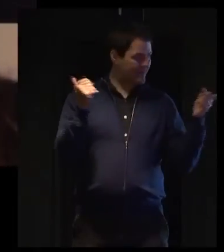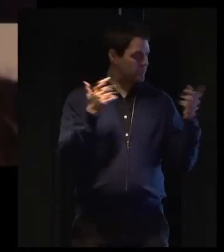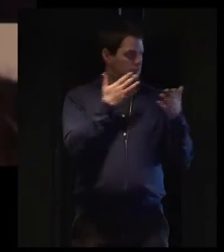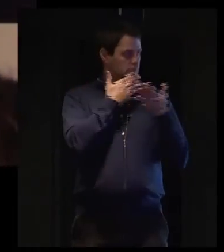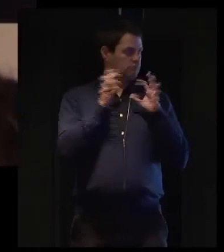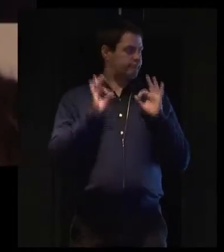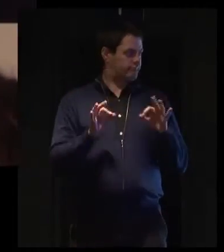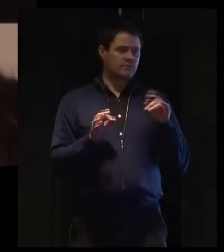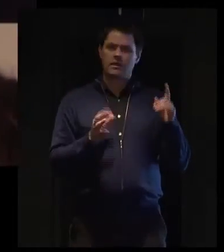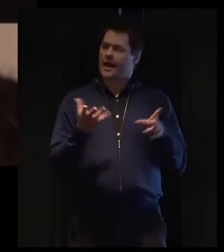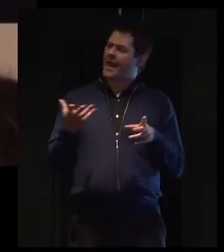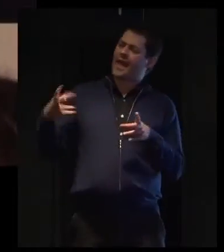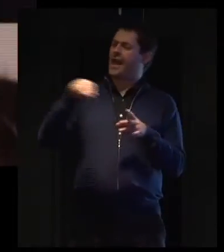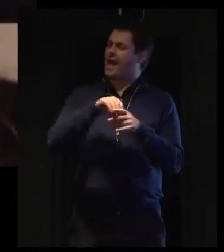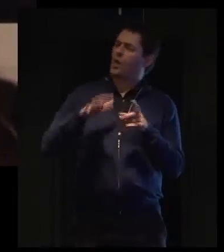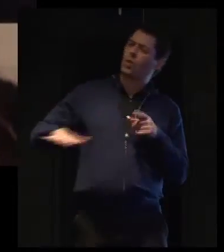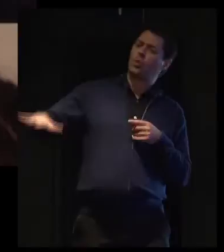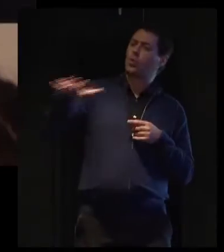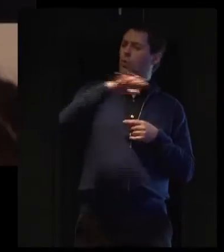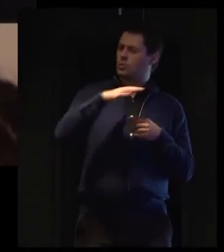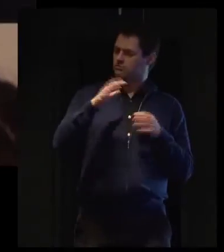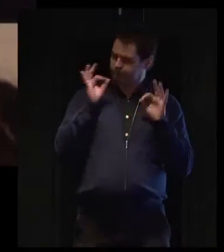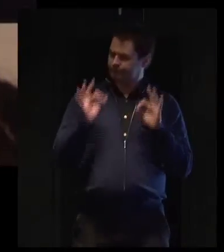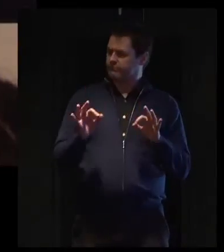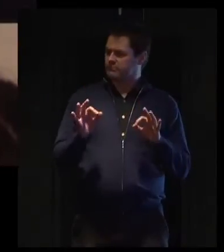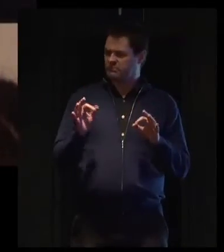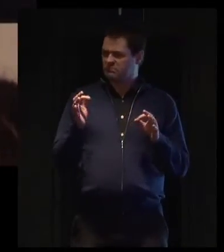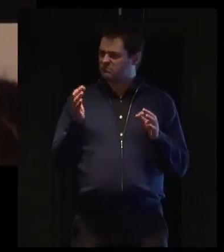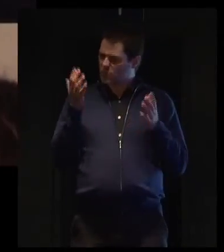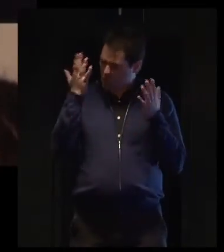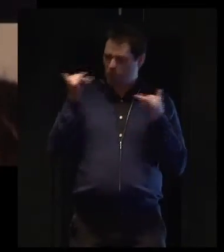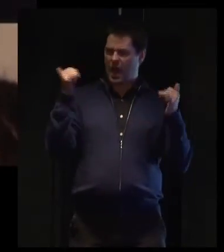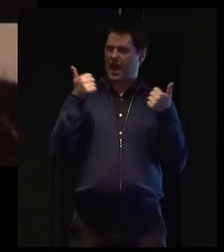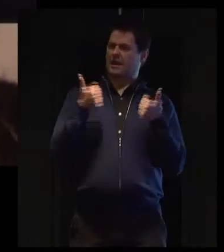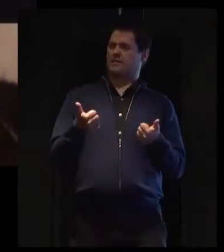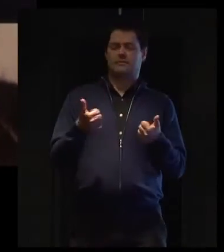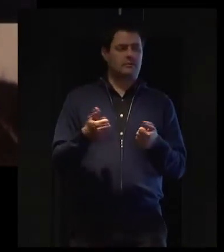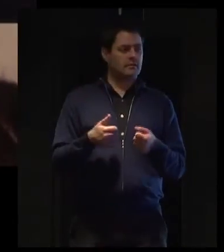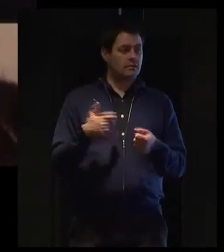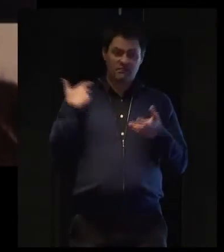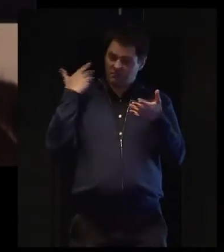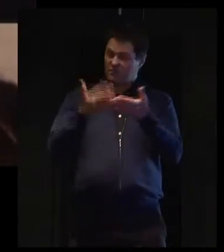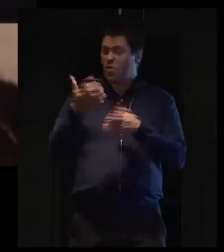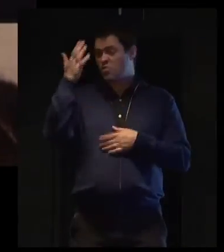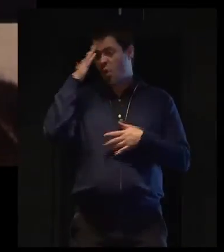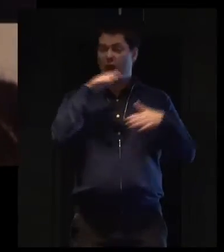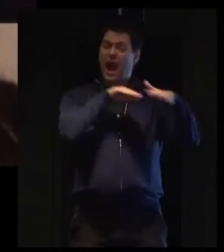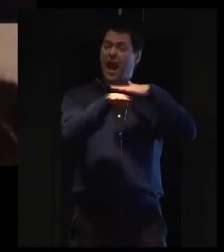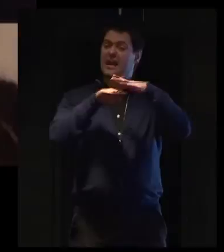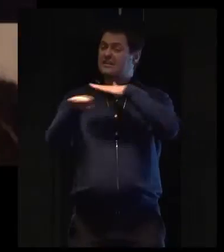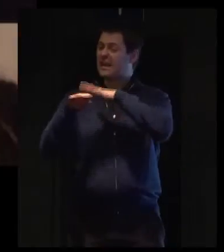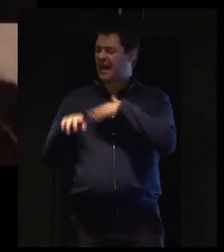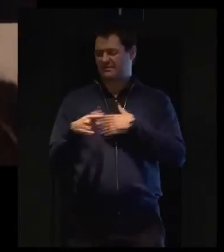Why be inclusive I think is a good place to start, and traditionally accessibility has often been viewed as